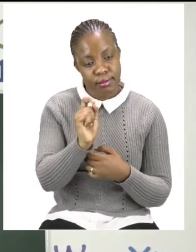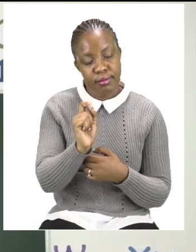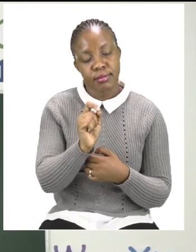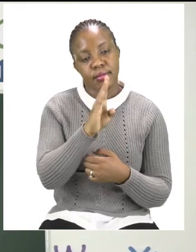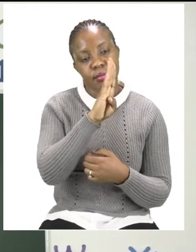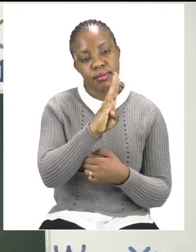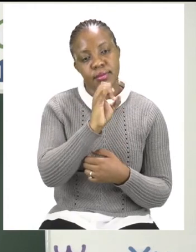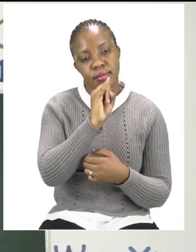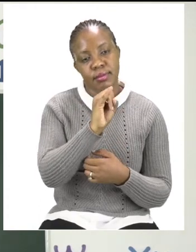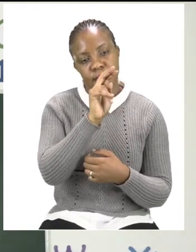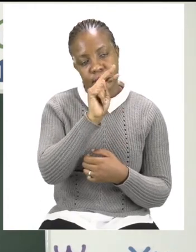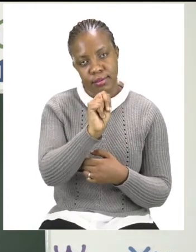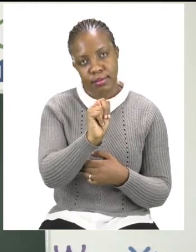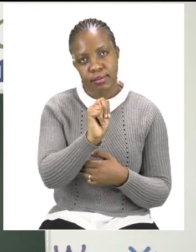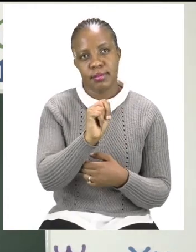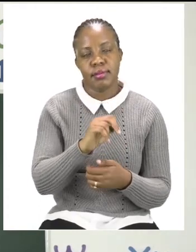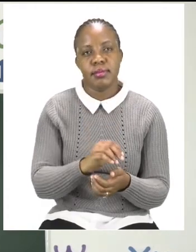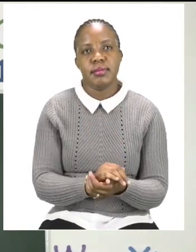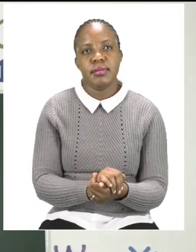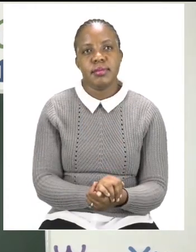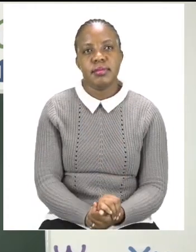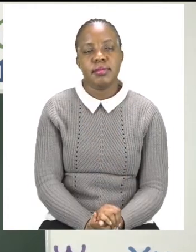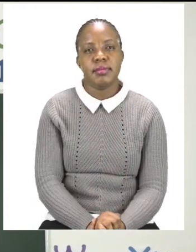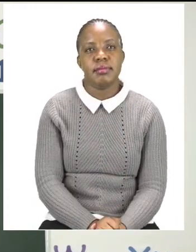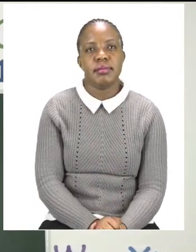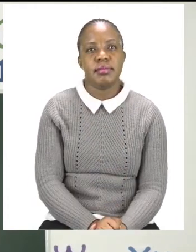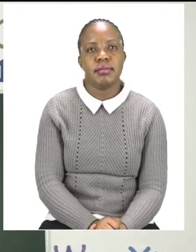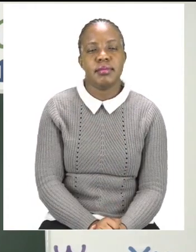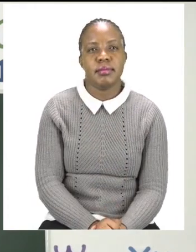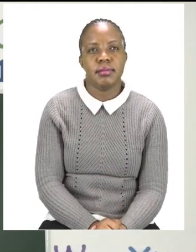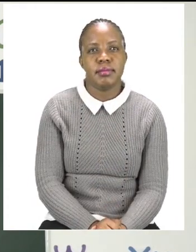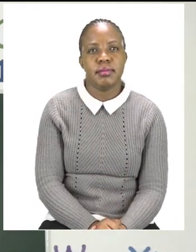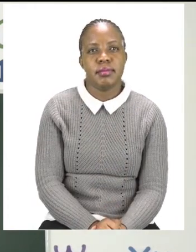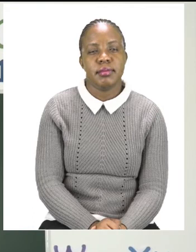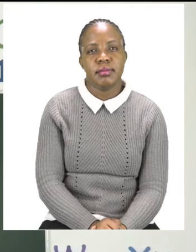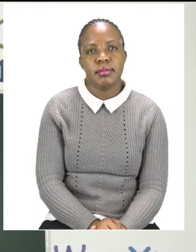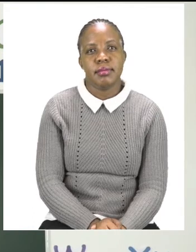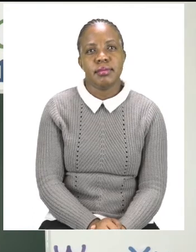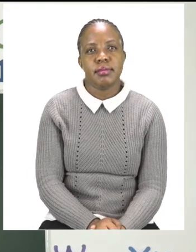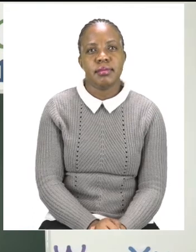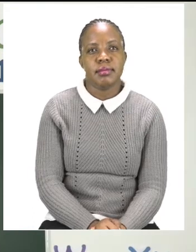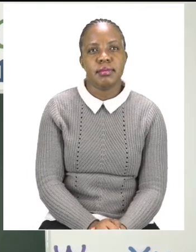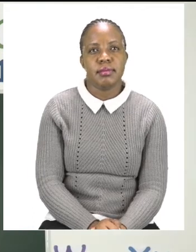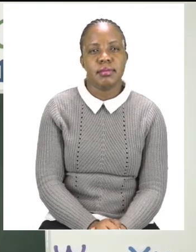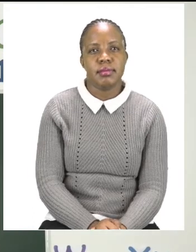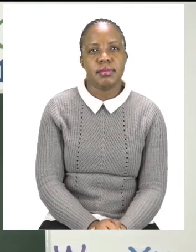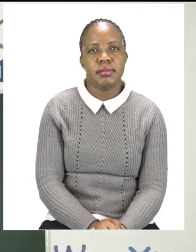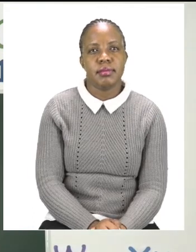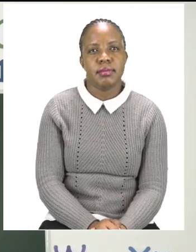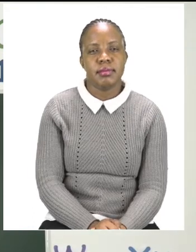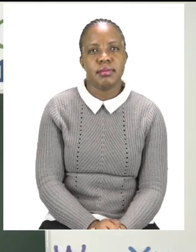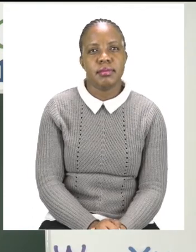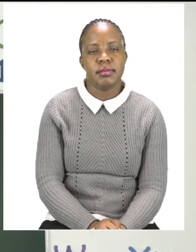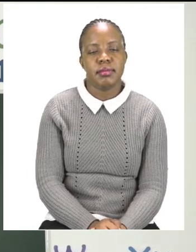-I-N-N. Bin. Let's move on to the next one. The next one is a